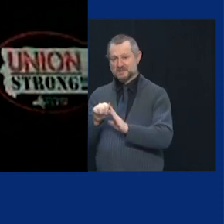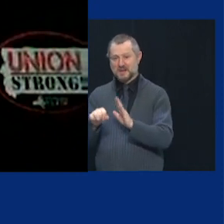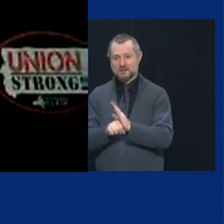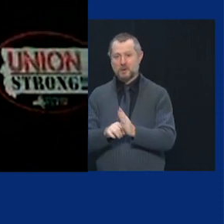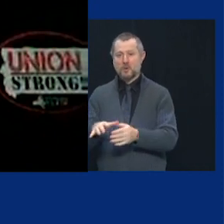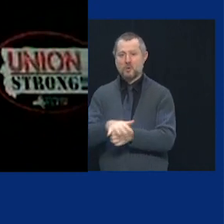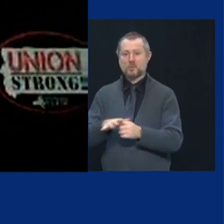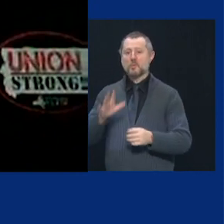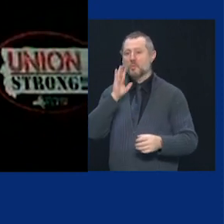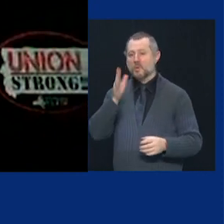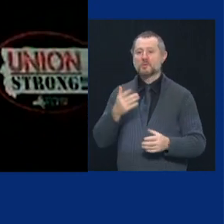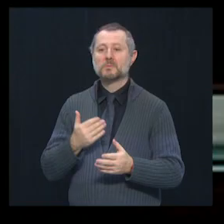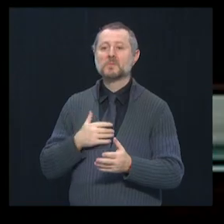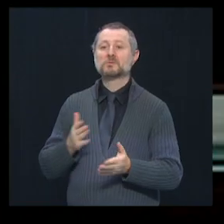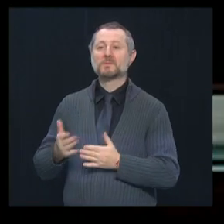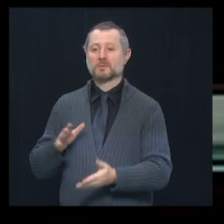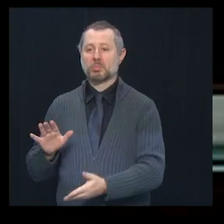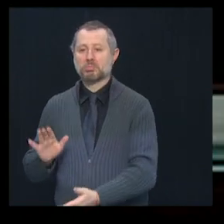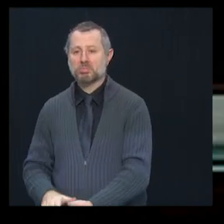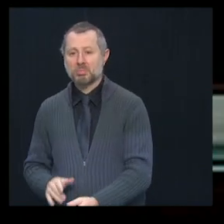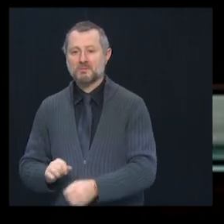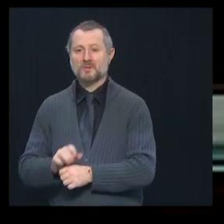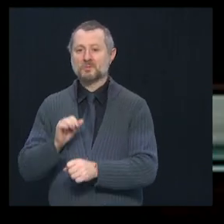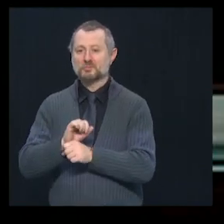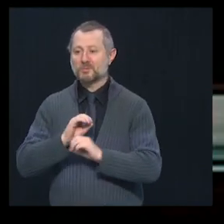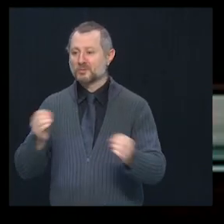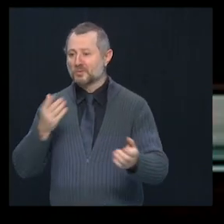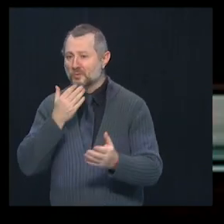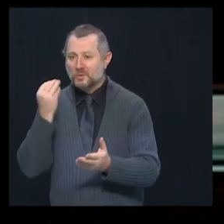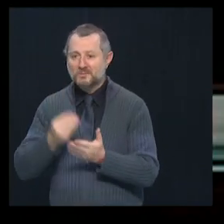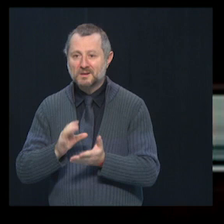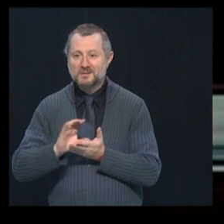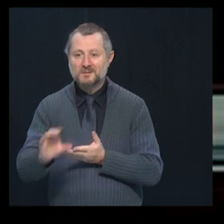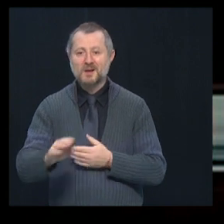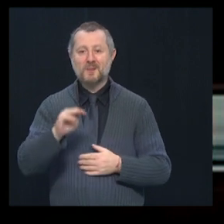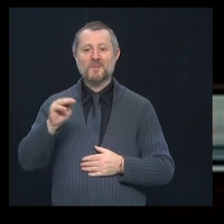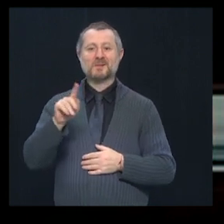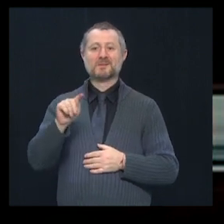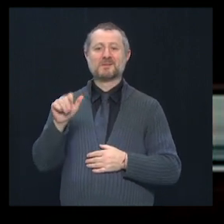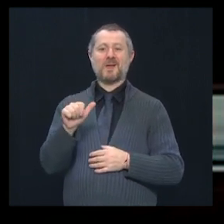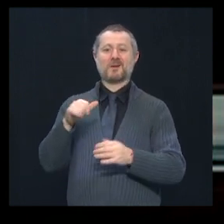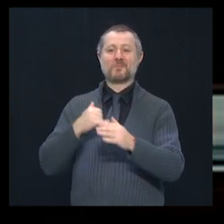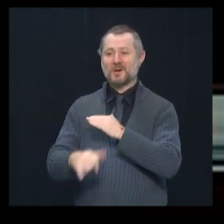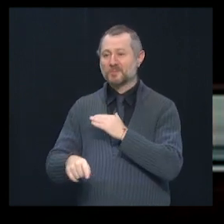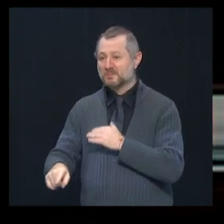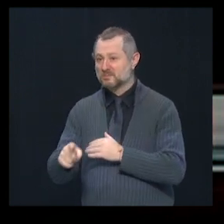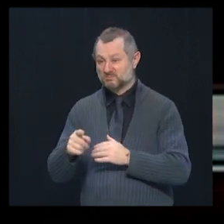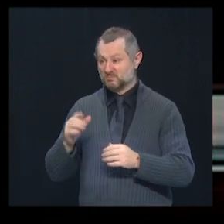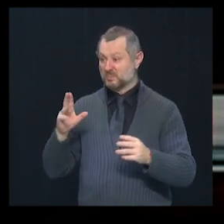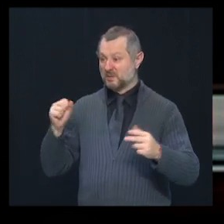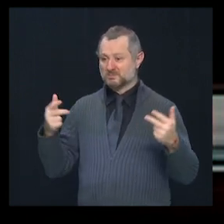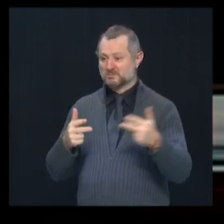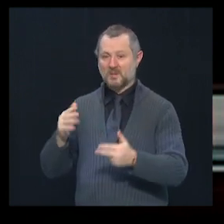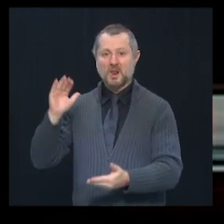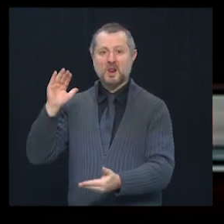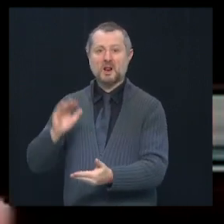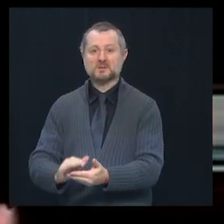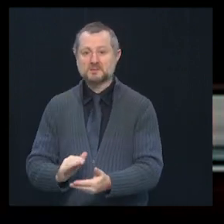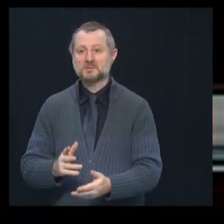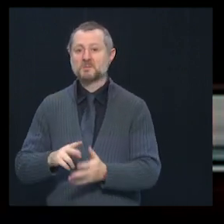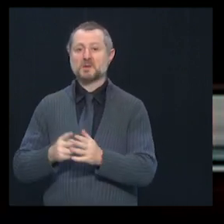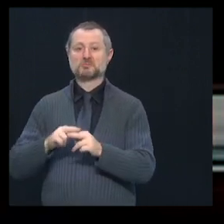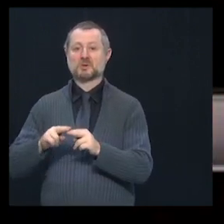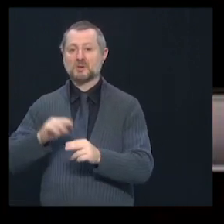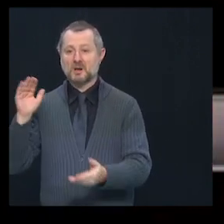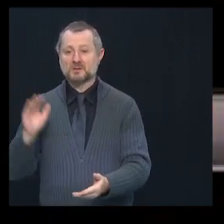rely on no money for the mta means fewer buses and trains to take us to and from work so now parents and children suffer as if children have